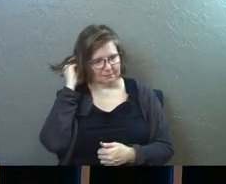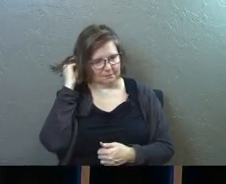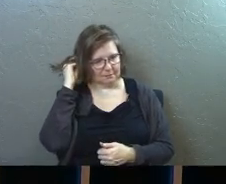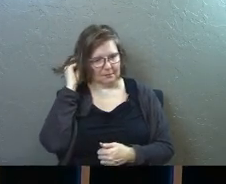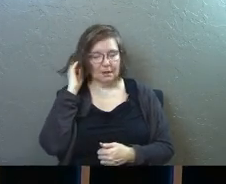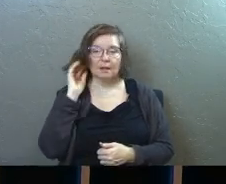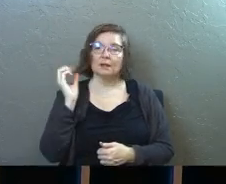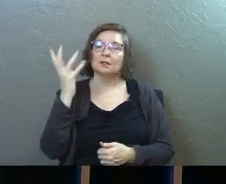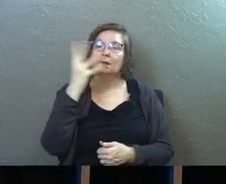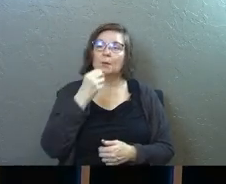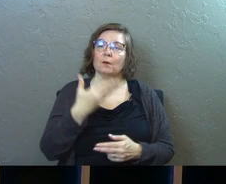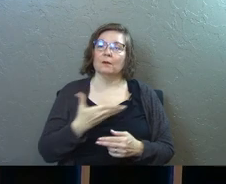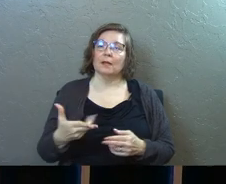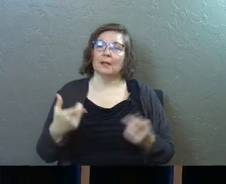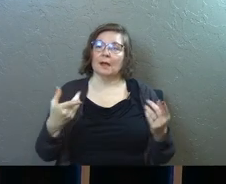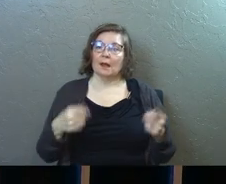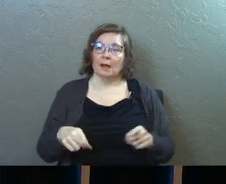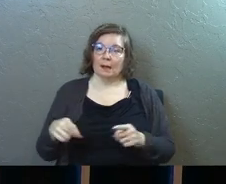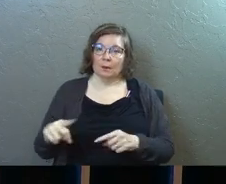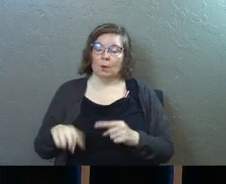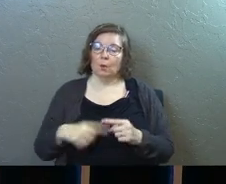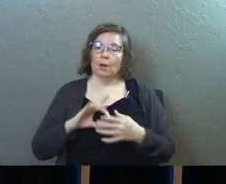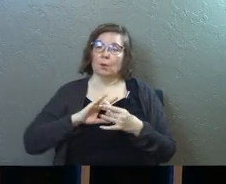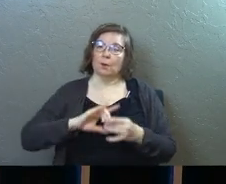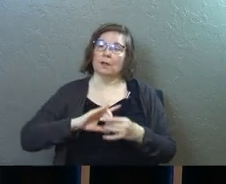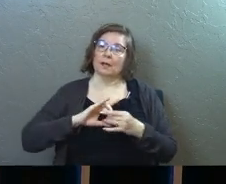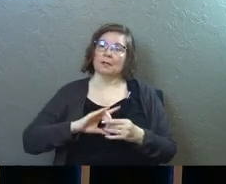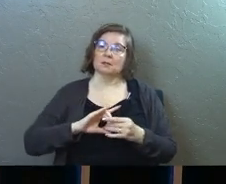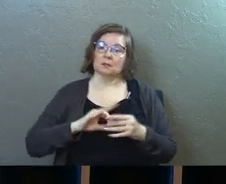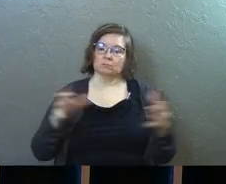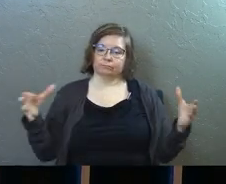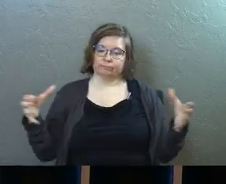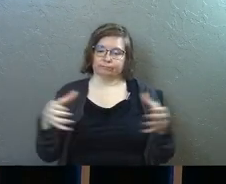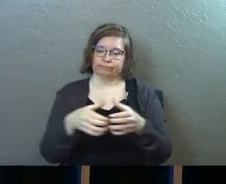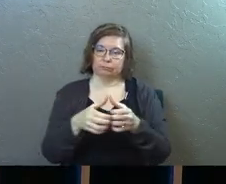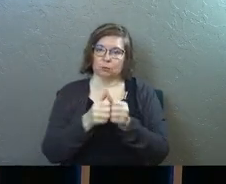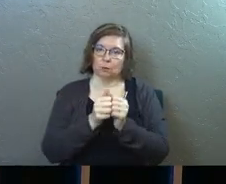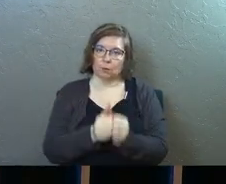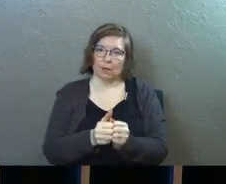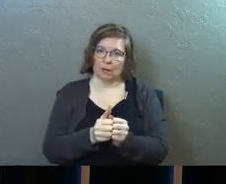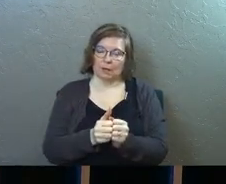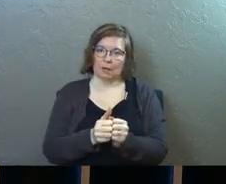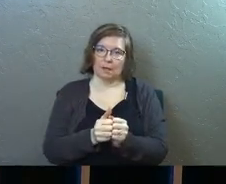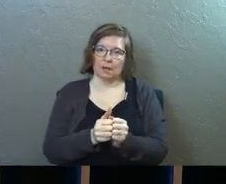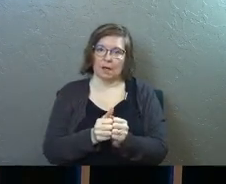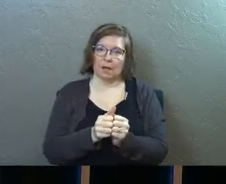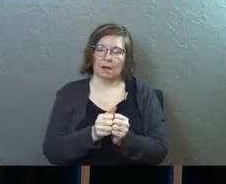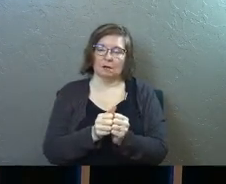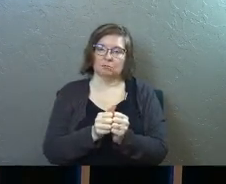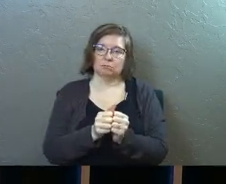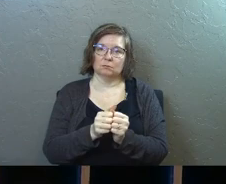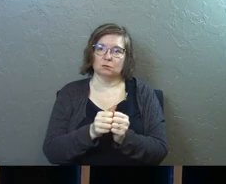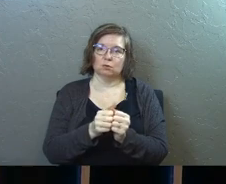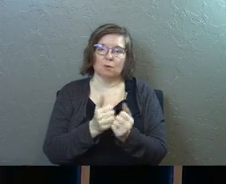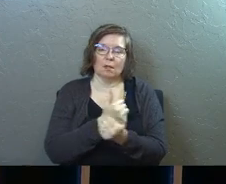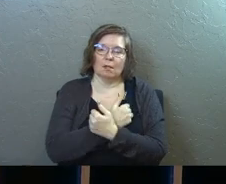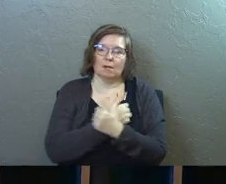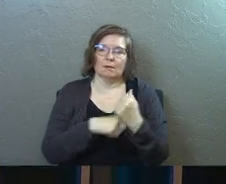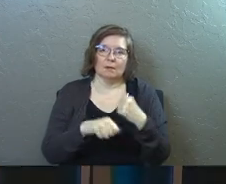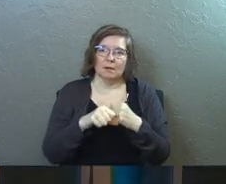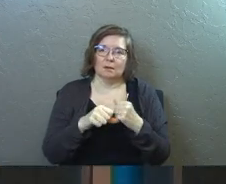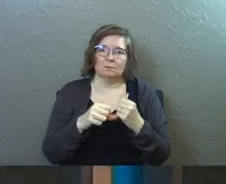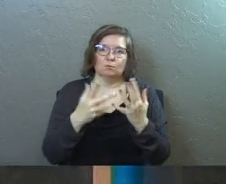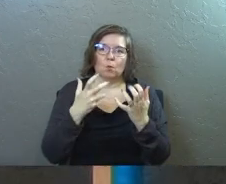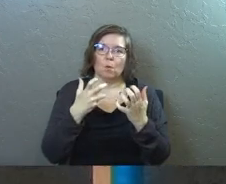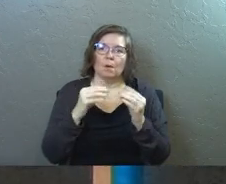There's this beautiful thing that happens when a relationship comes together and you're crazy in love. You can't get